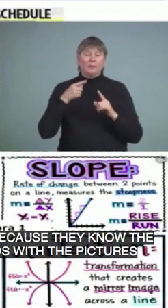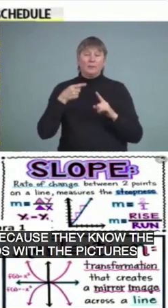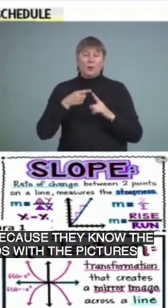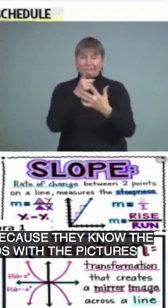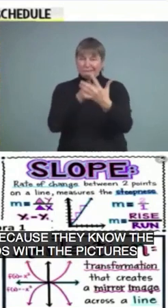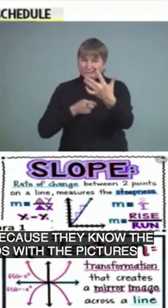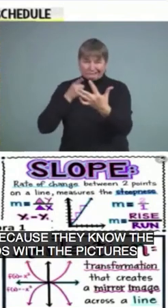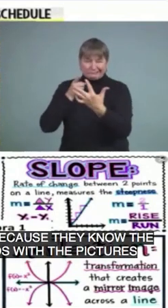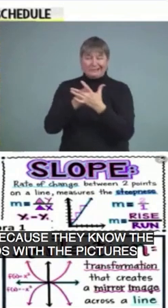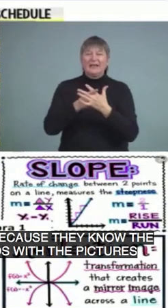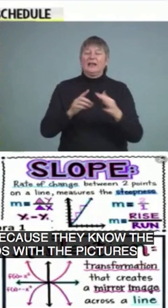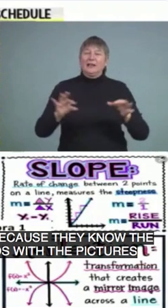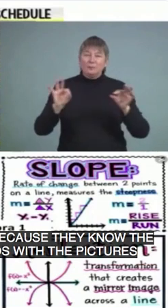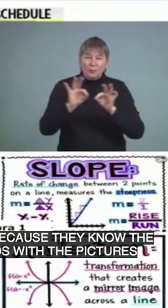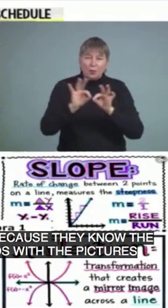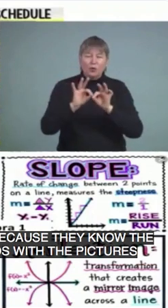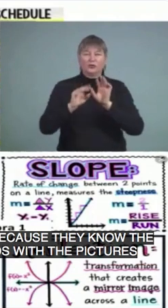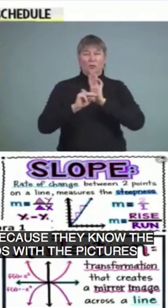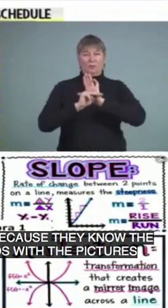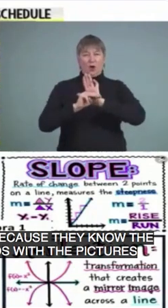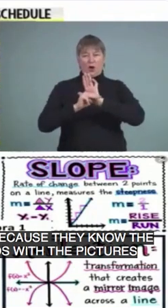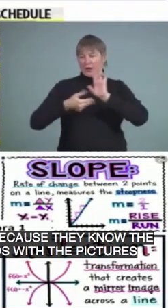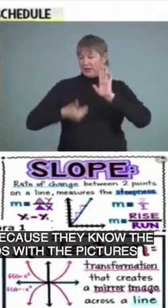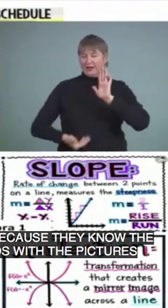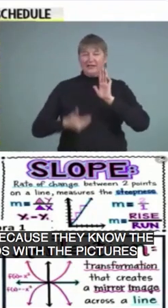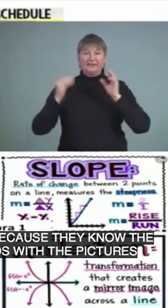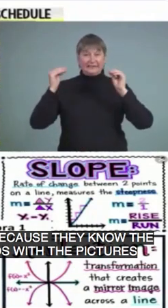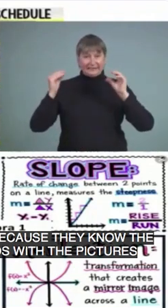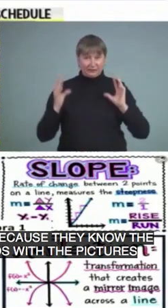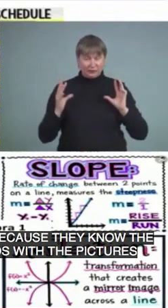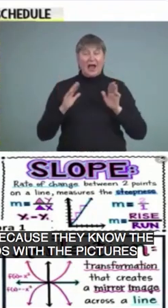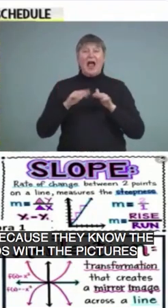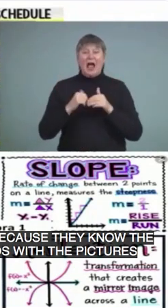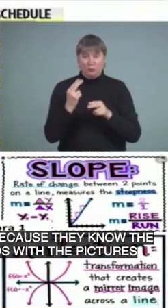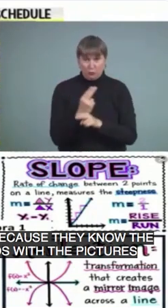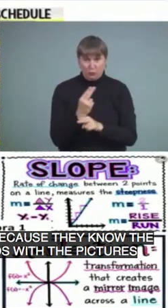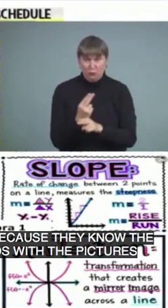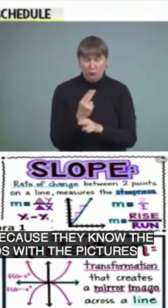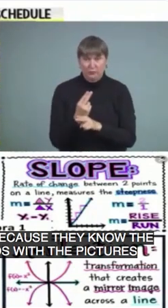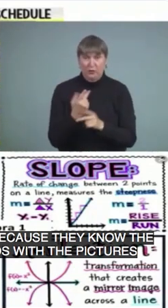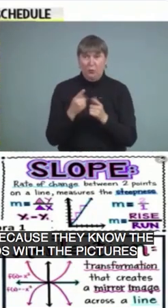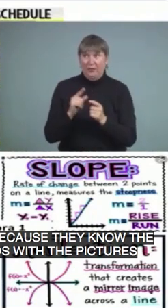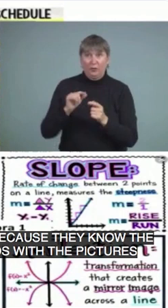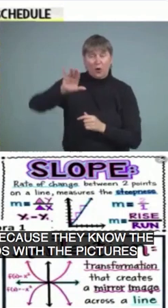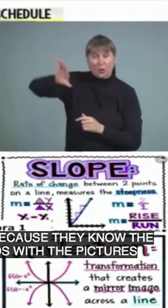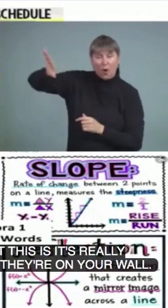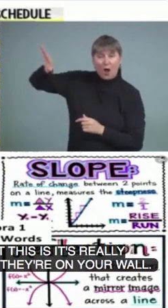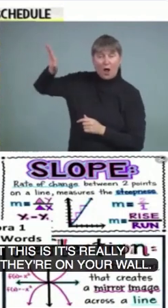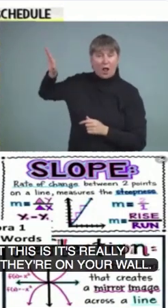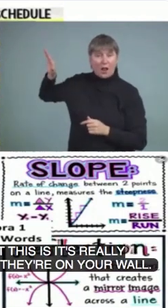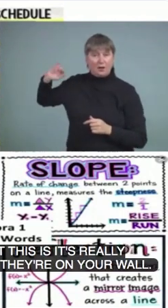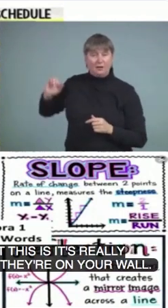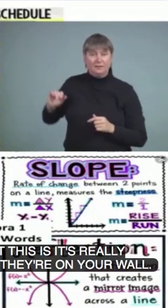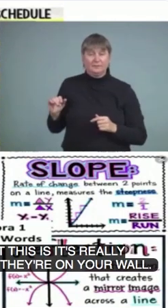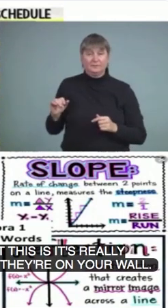this is it's really important to model as a teacher how to use these when they're on your wall. We don't want to,